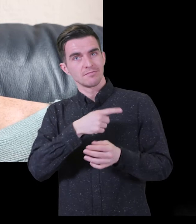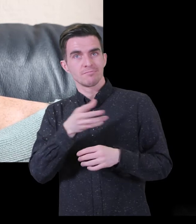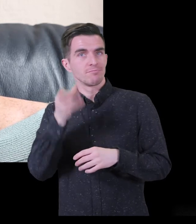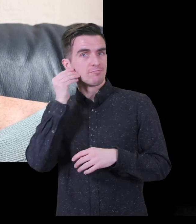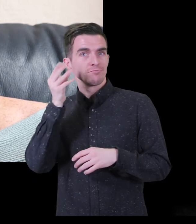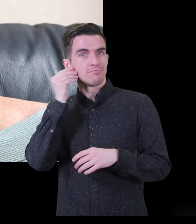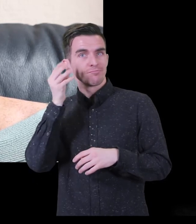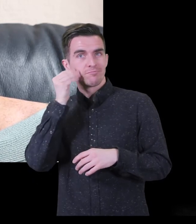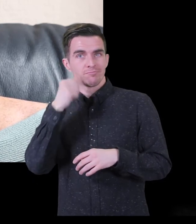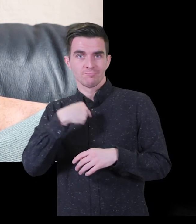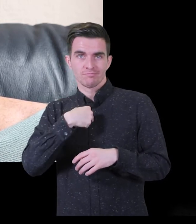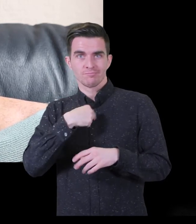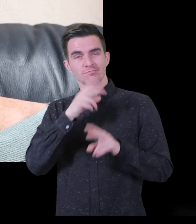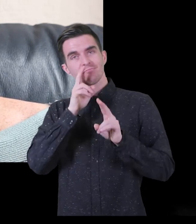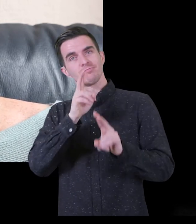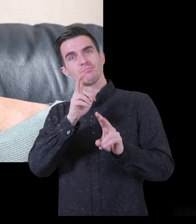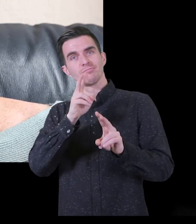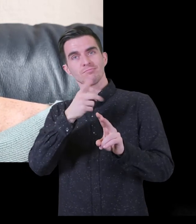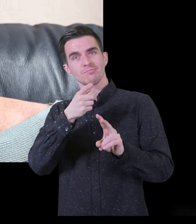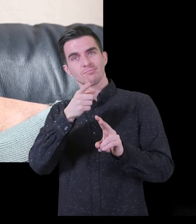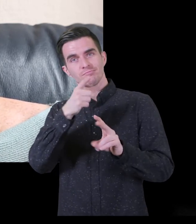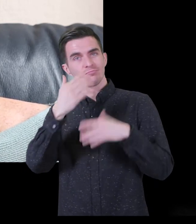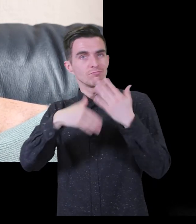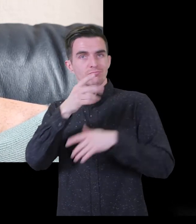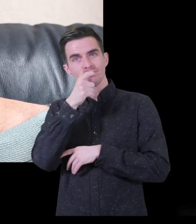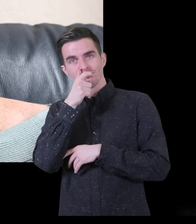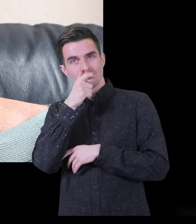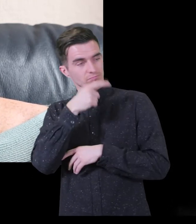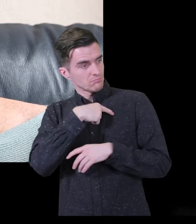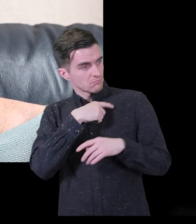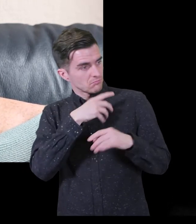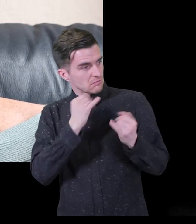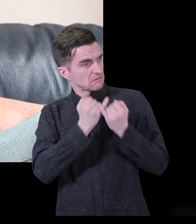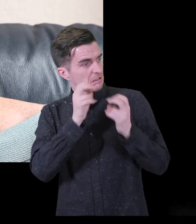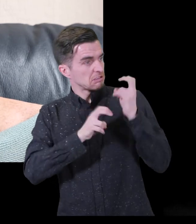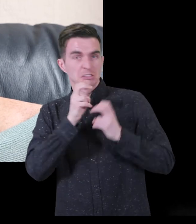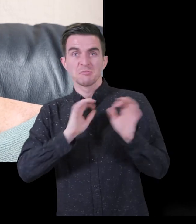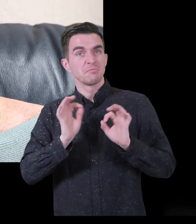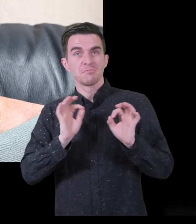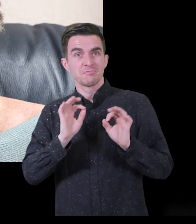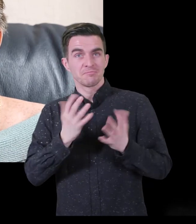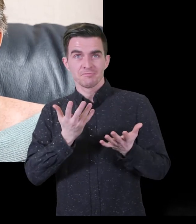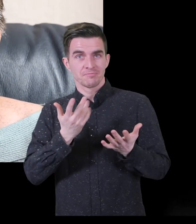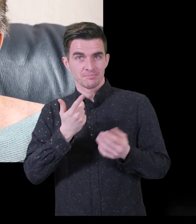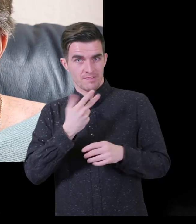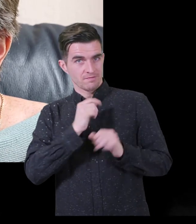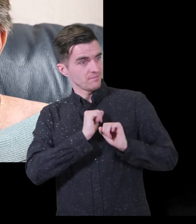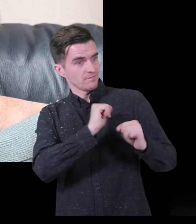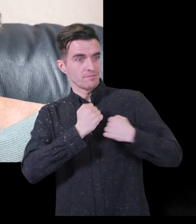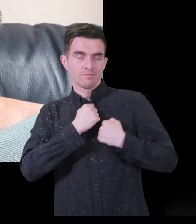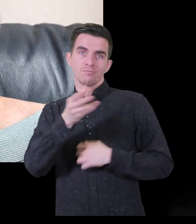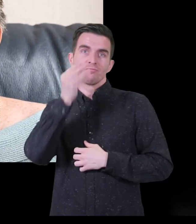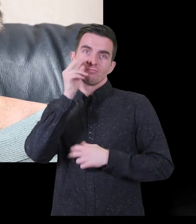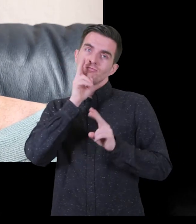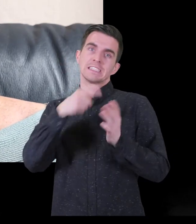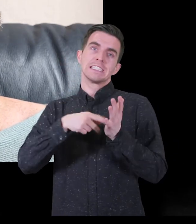can also sit and watch the TV together at night now and not get into our eye over how loud the TV is on. So that is actually quite